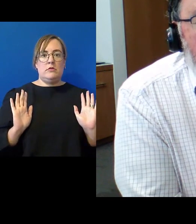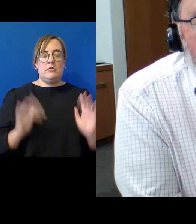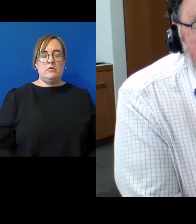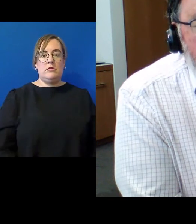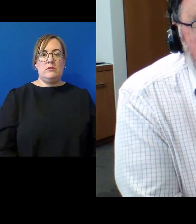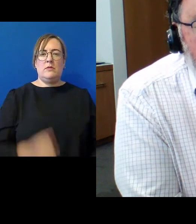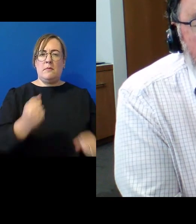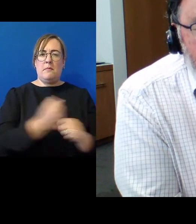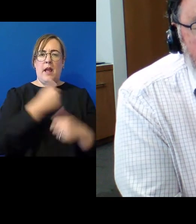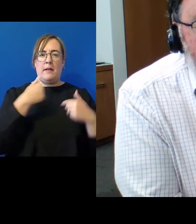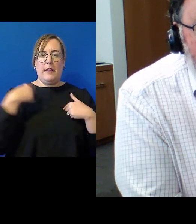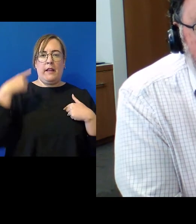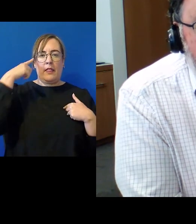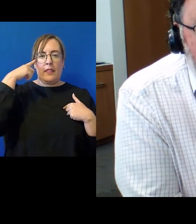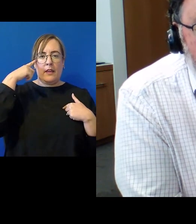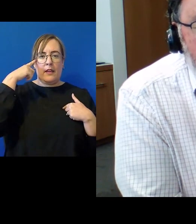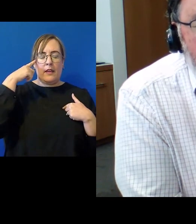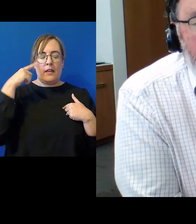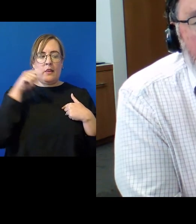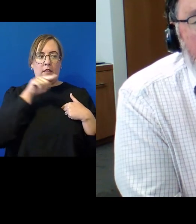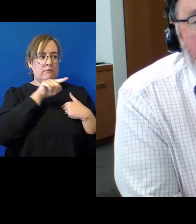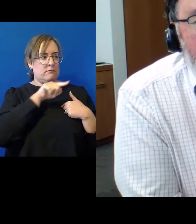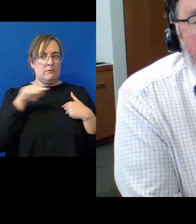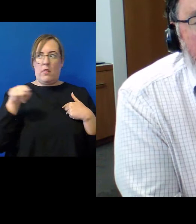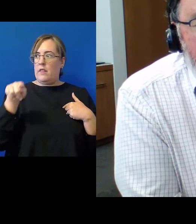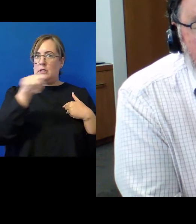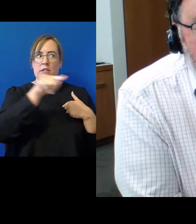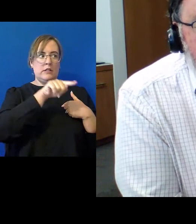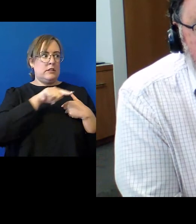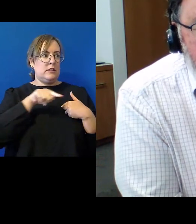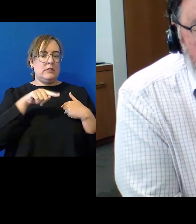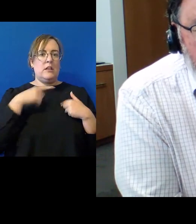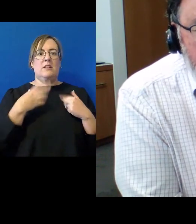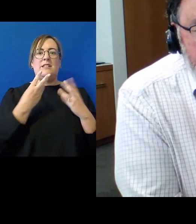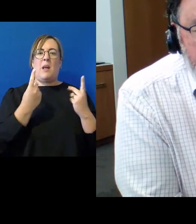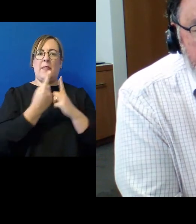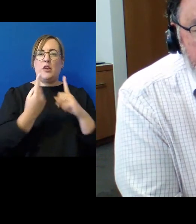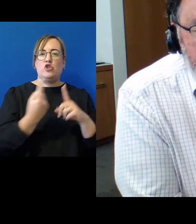and it made me think that something quite fundamental had subtly shifted